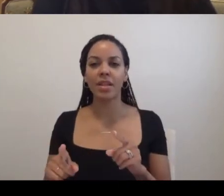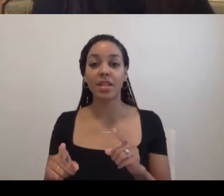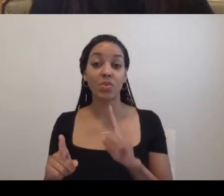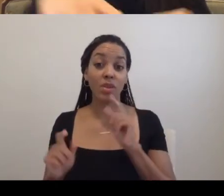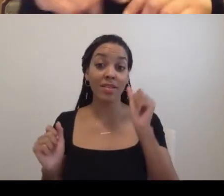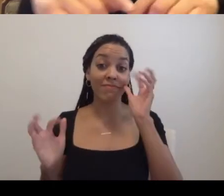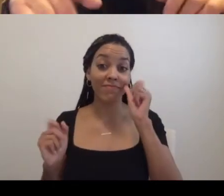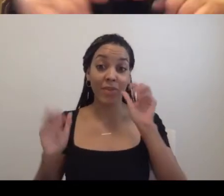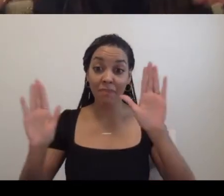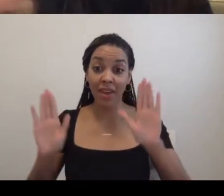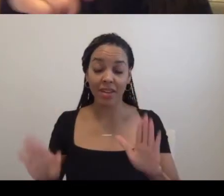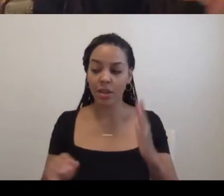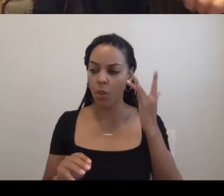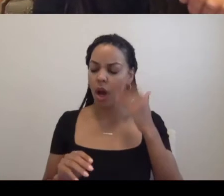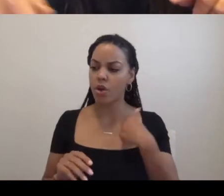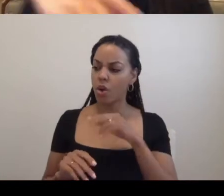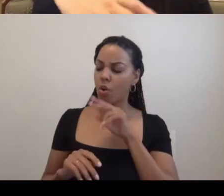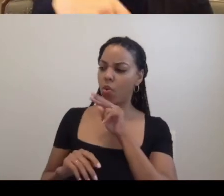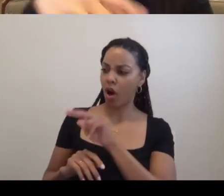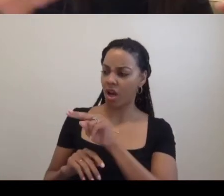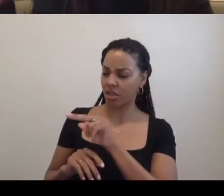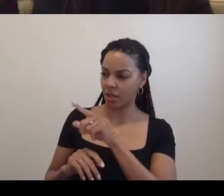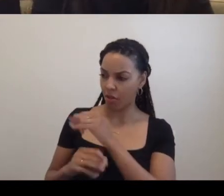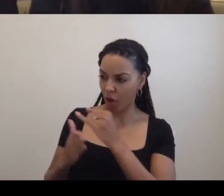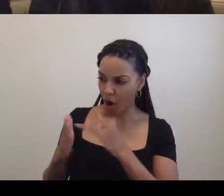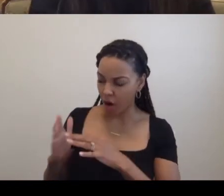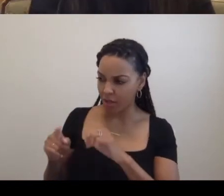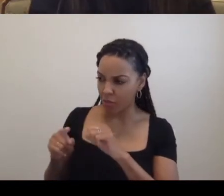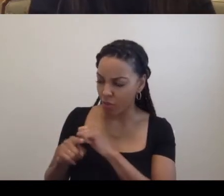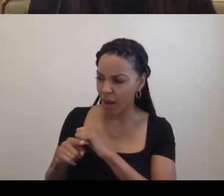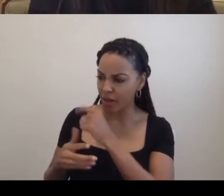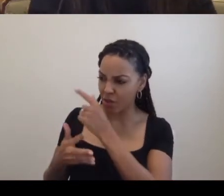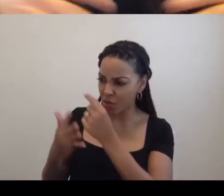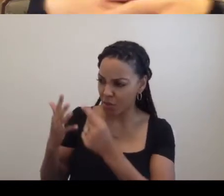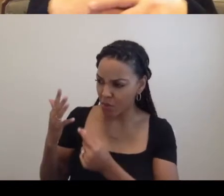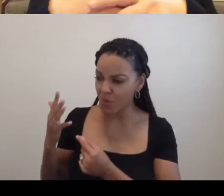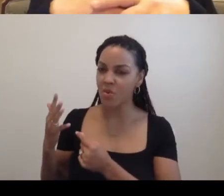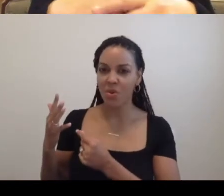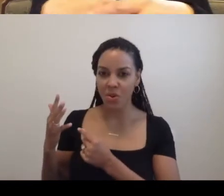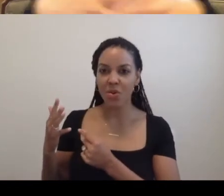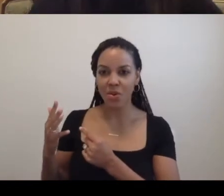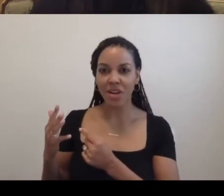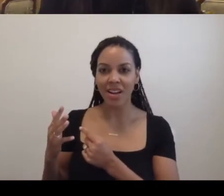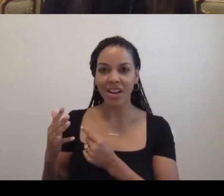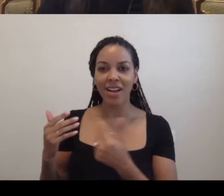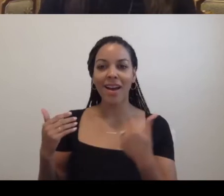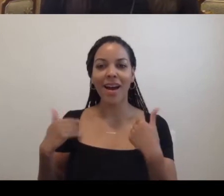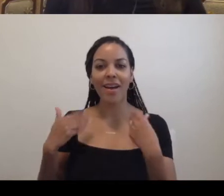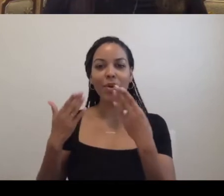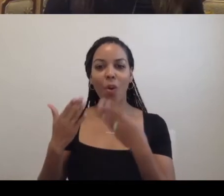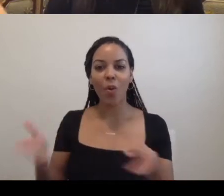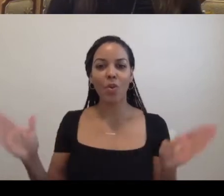because you are watching the practices of the others. You have an open up